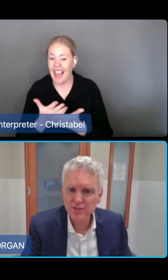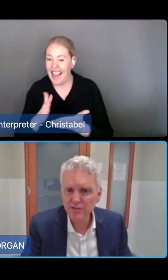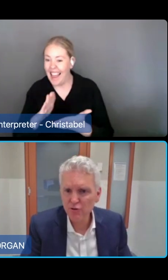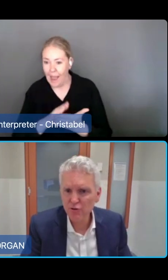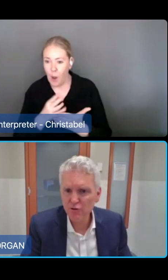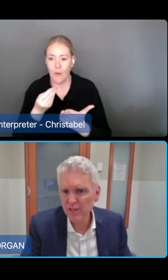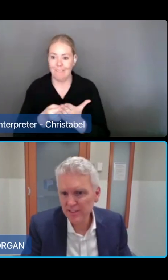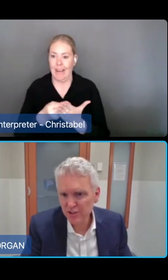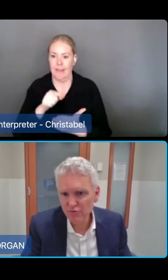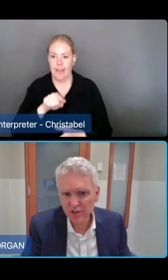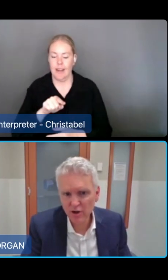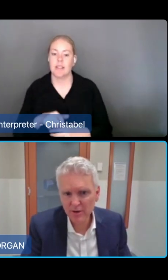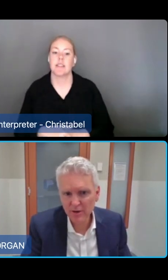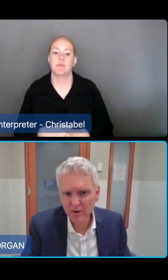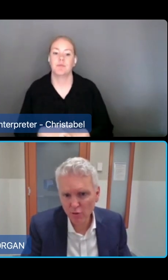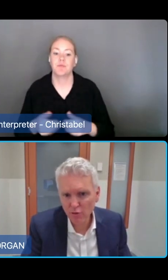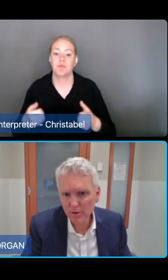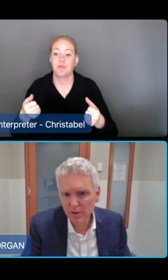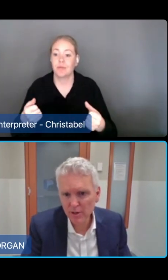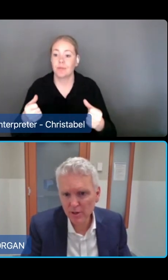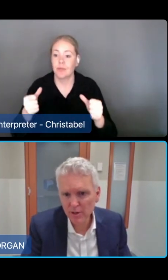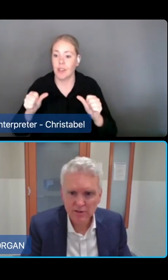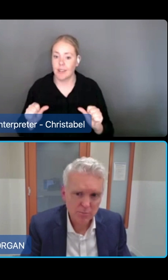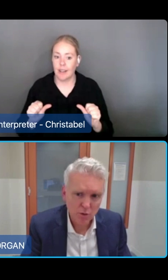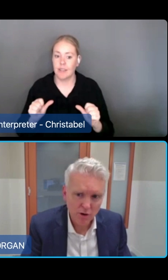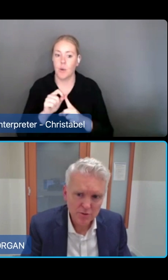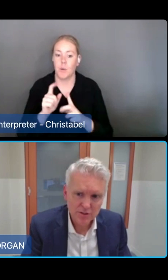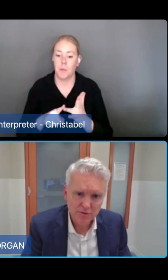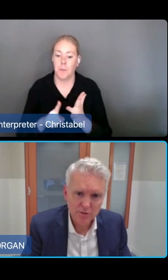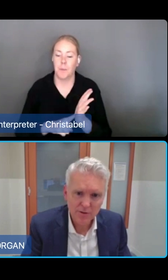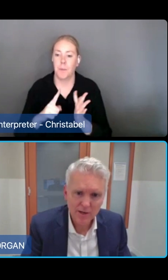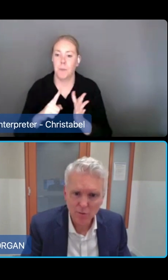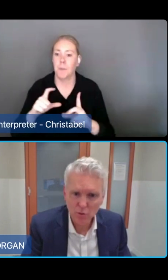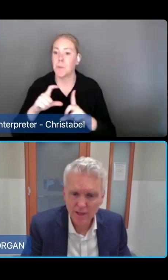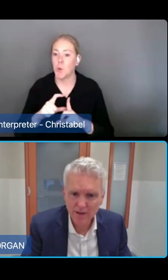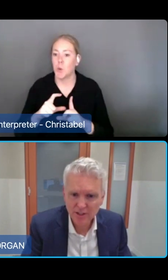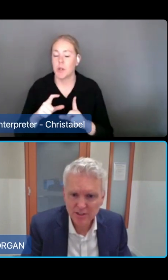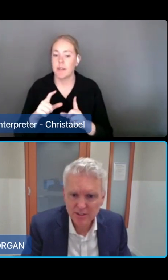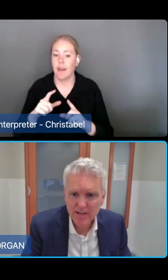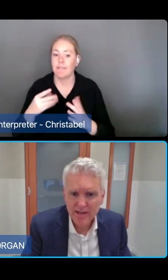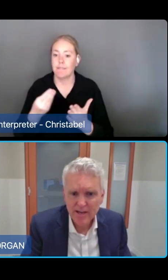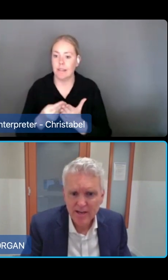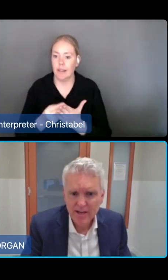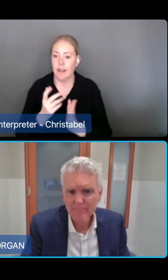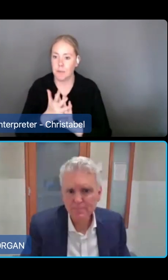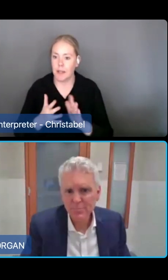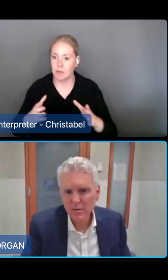care services in group settings such as retirement village or rural community to explore options for older people to pool their budgets.